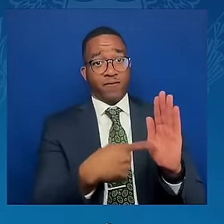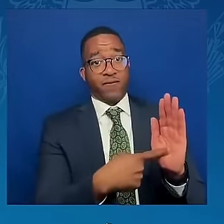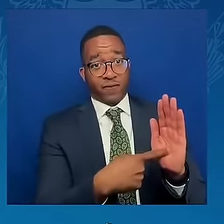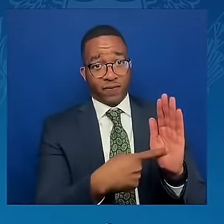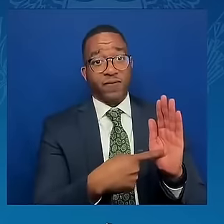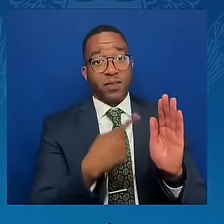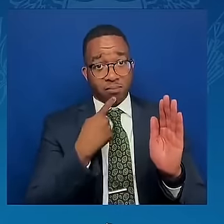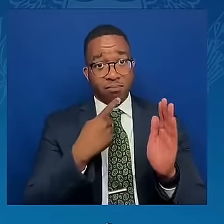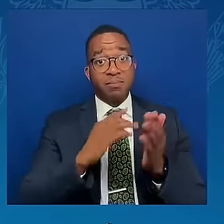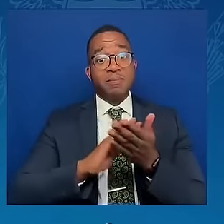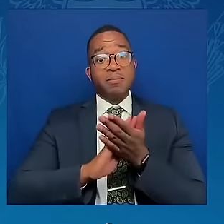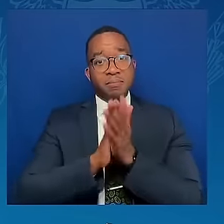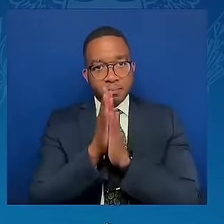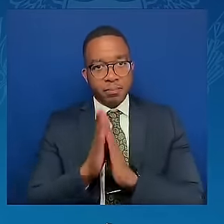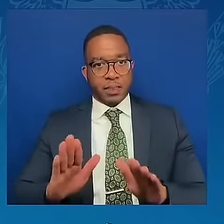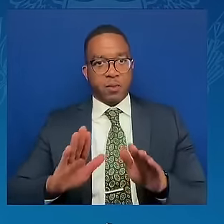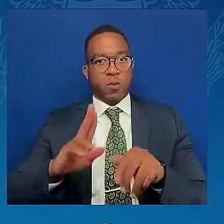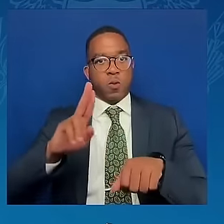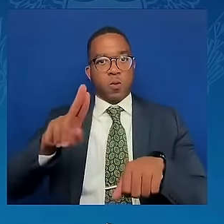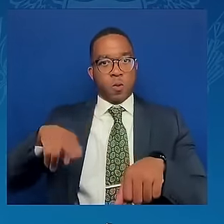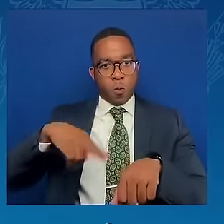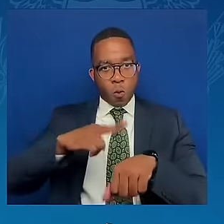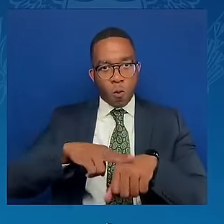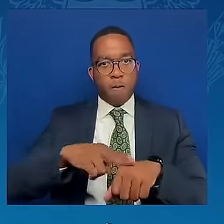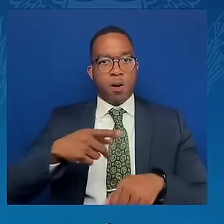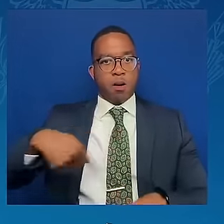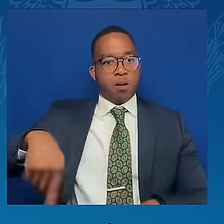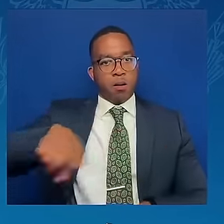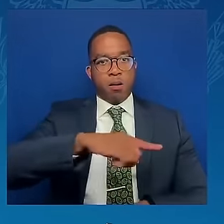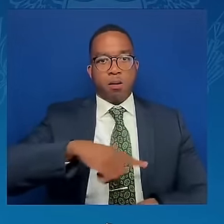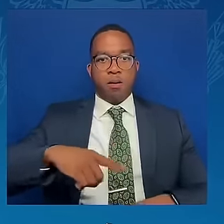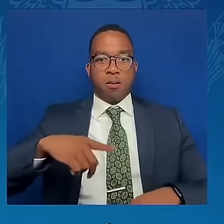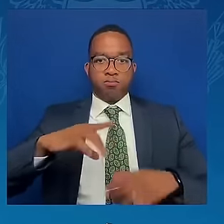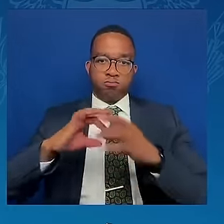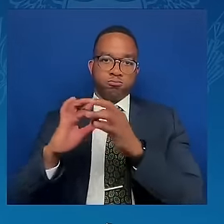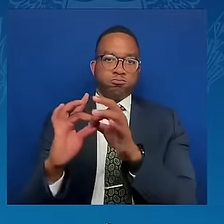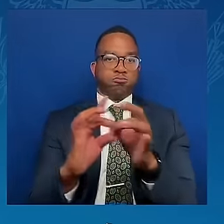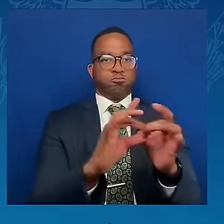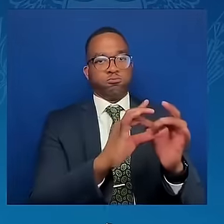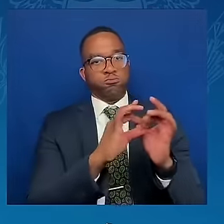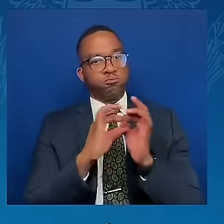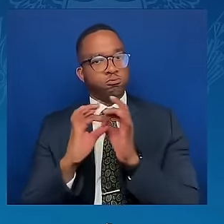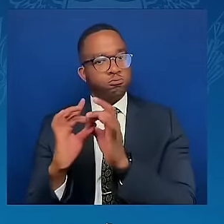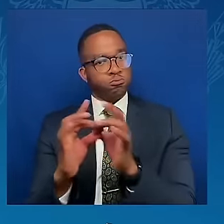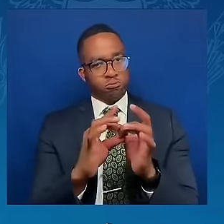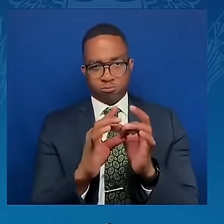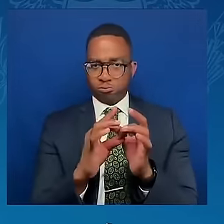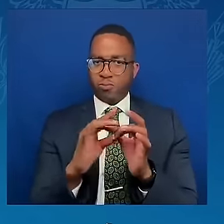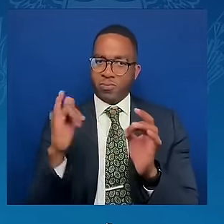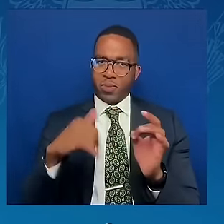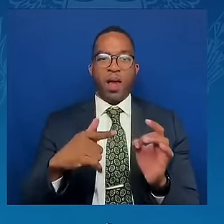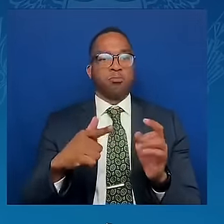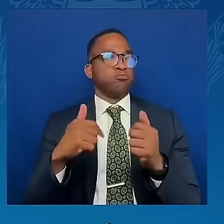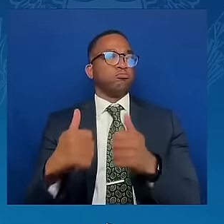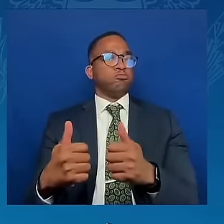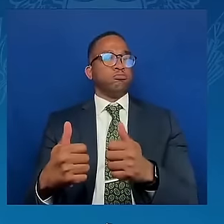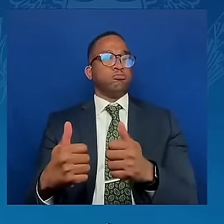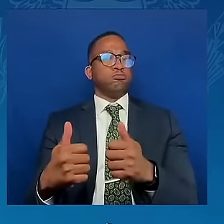return to them. And for this purpose, we need to decide how countries will cooperate,